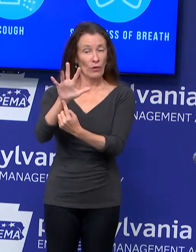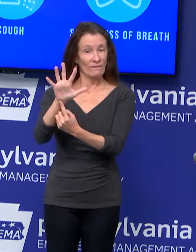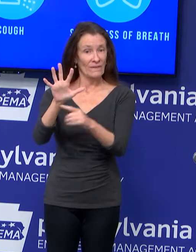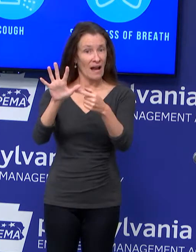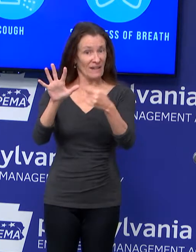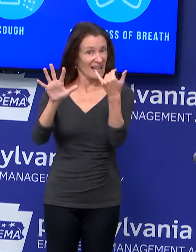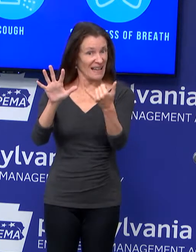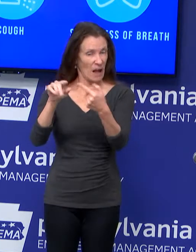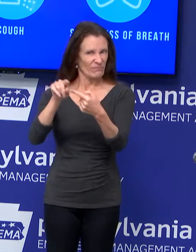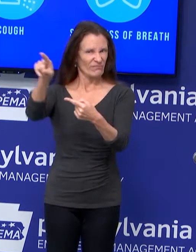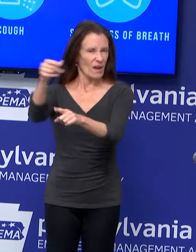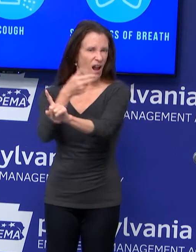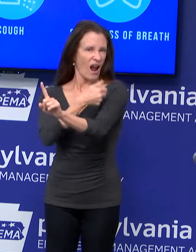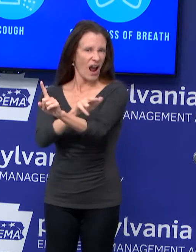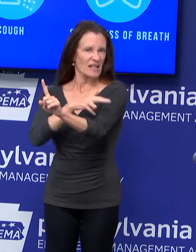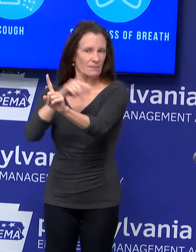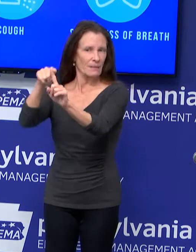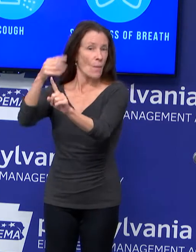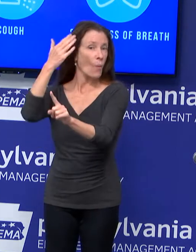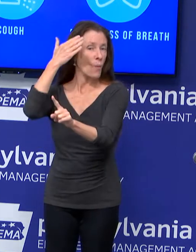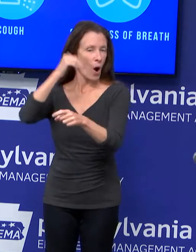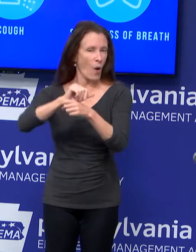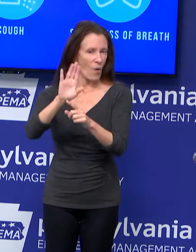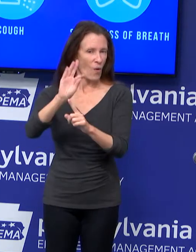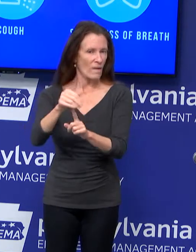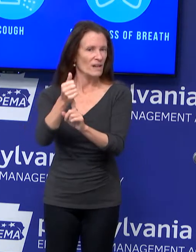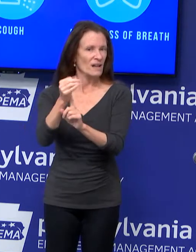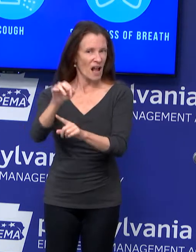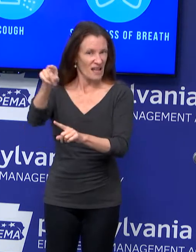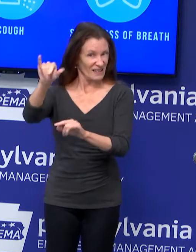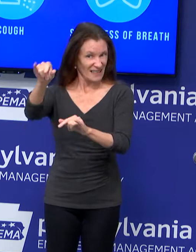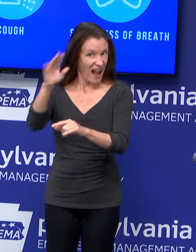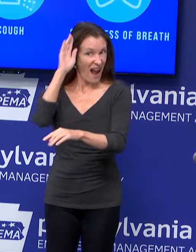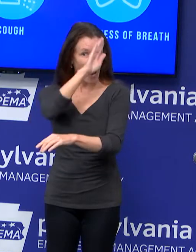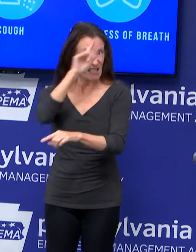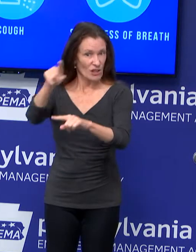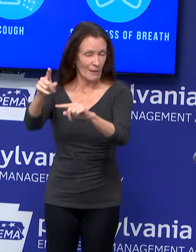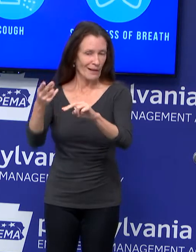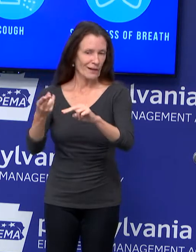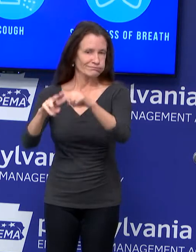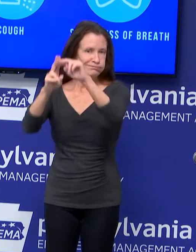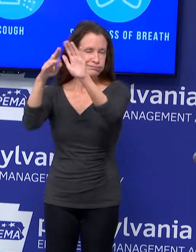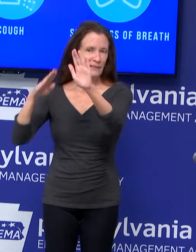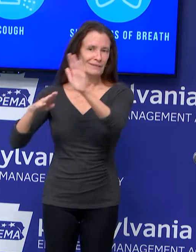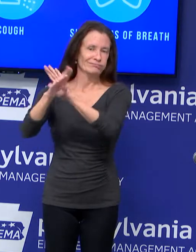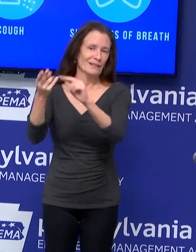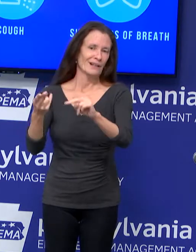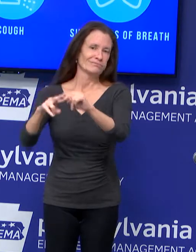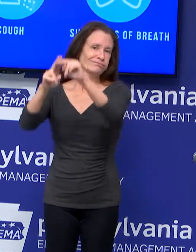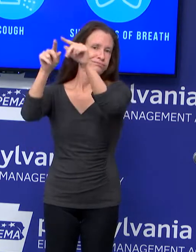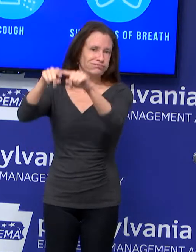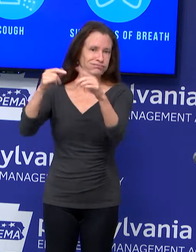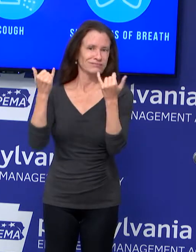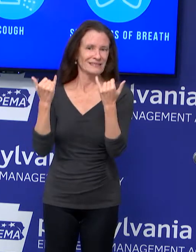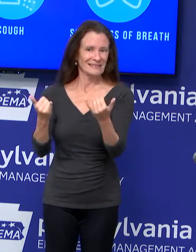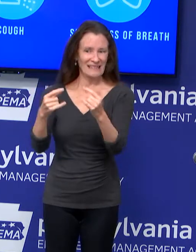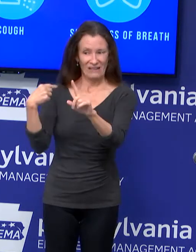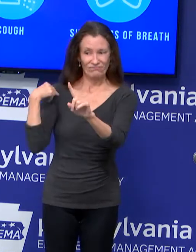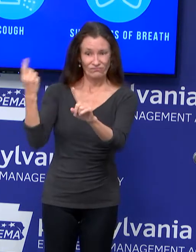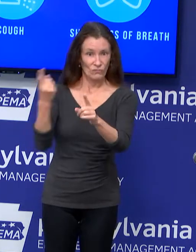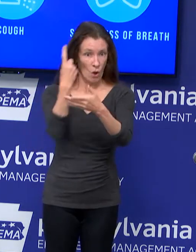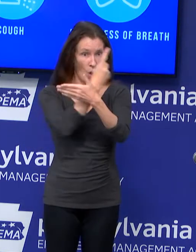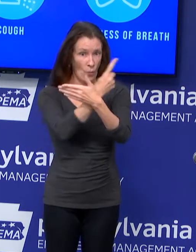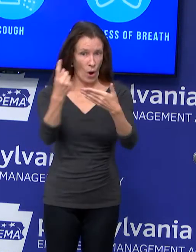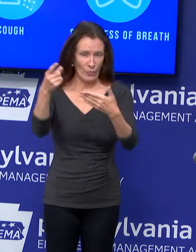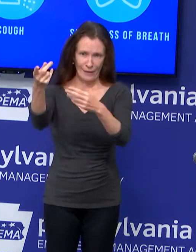-19. This number has been steadily climbing and has increased significantly even over the last week. Last